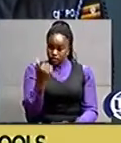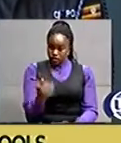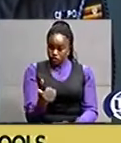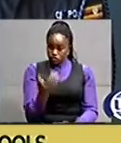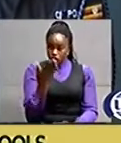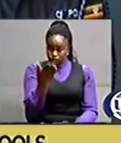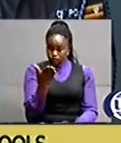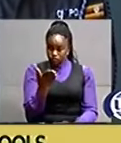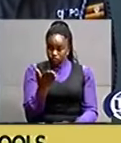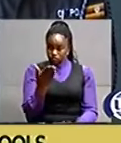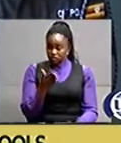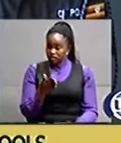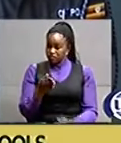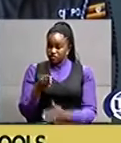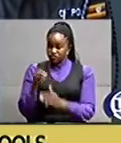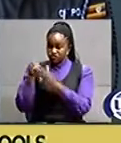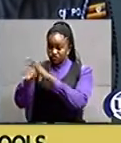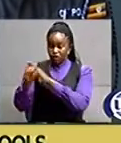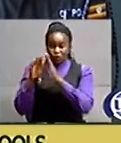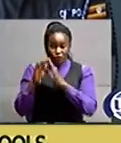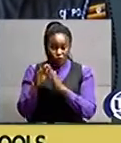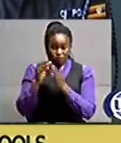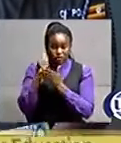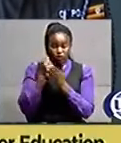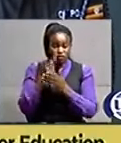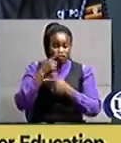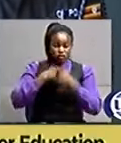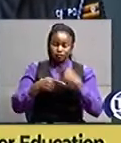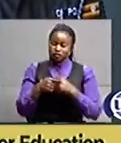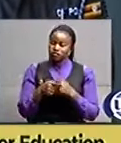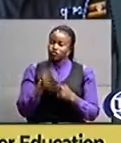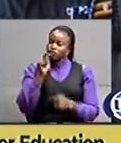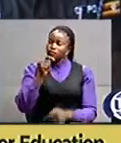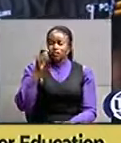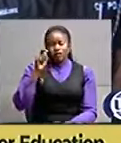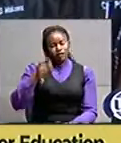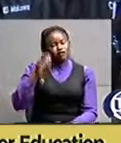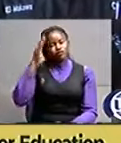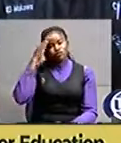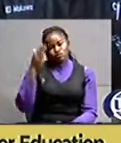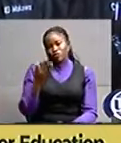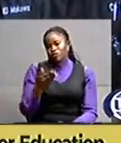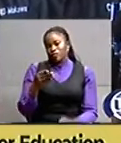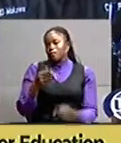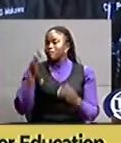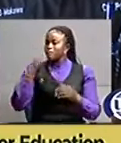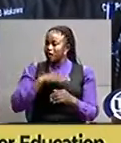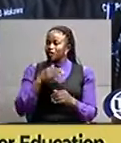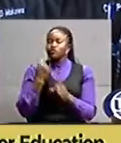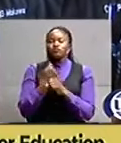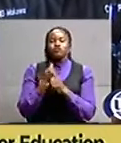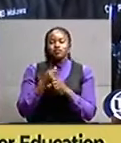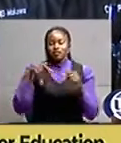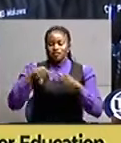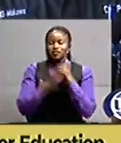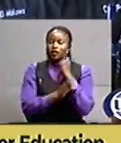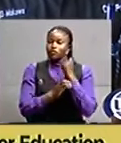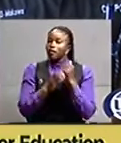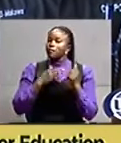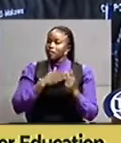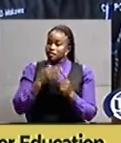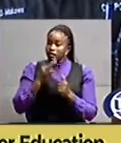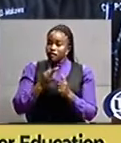home because of disability, know you are doing a disservice to this country. Please bring the school, these children to us.